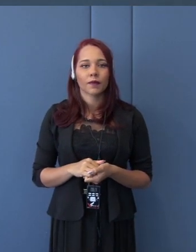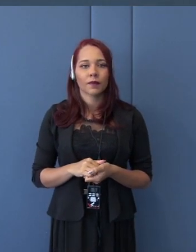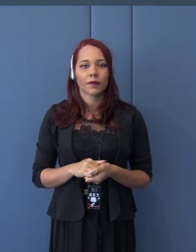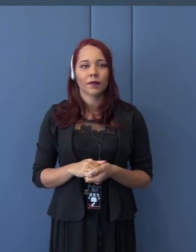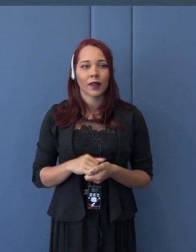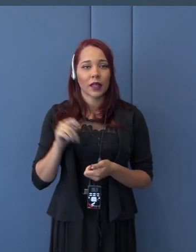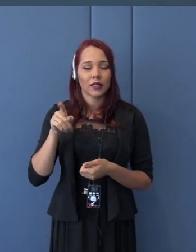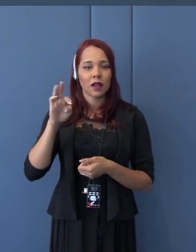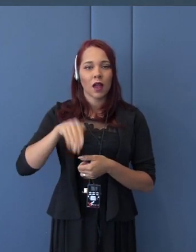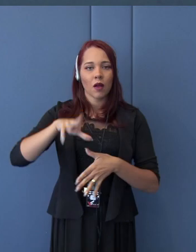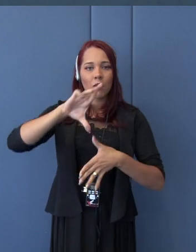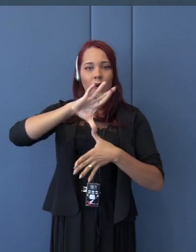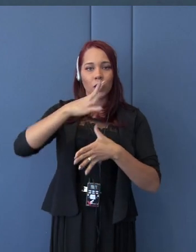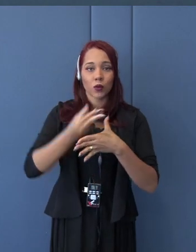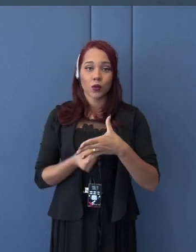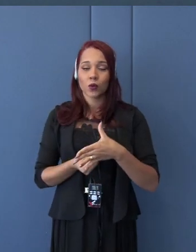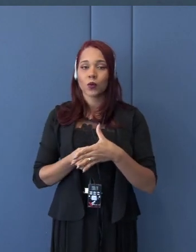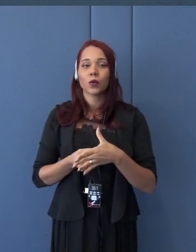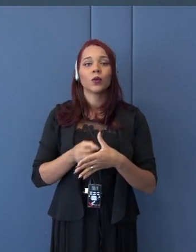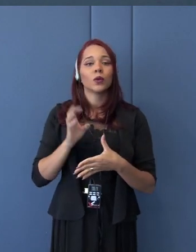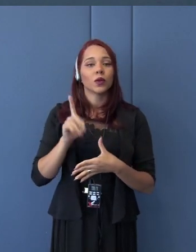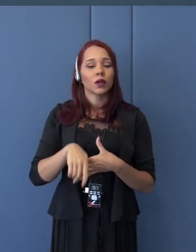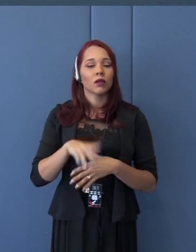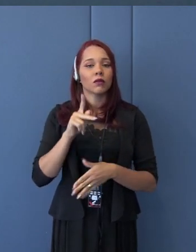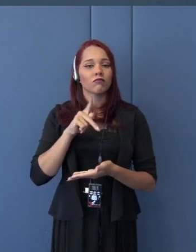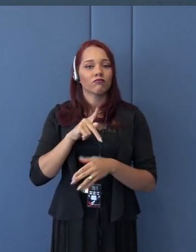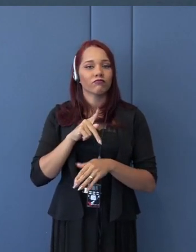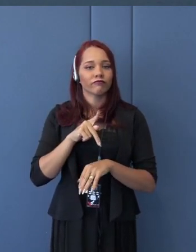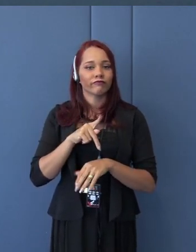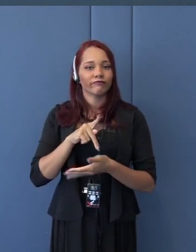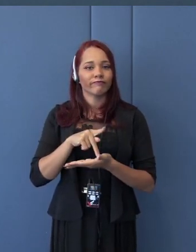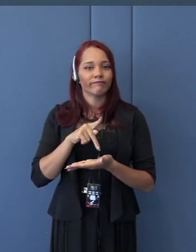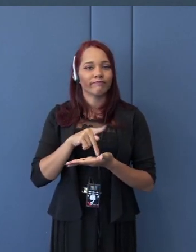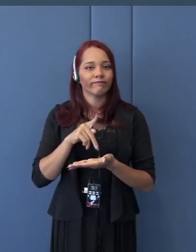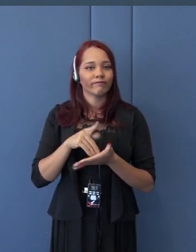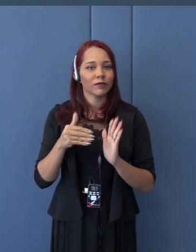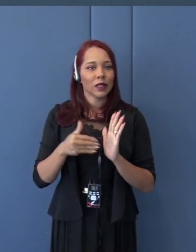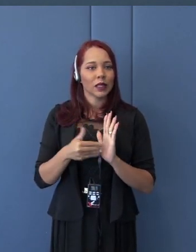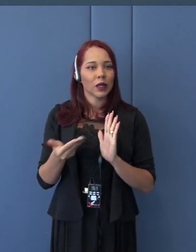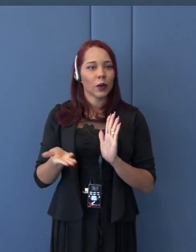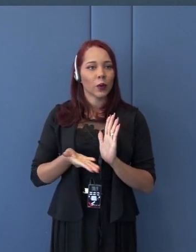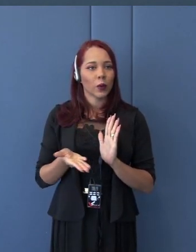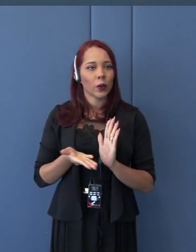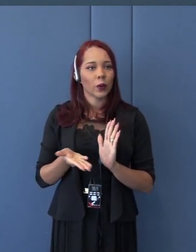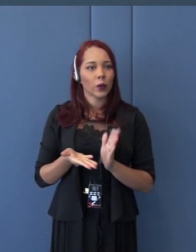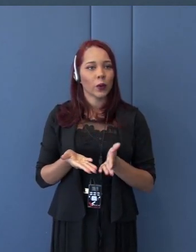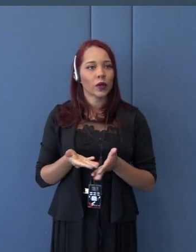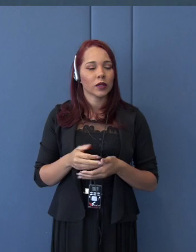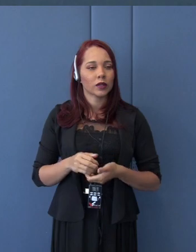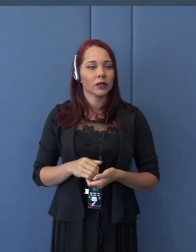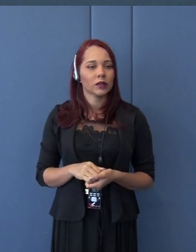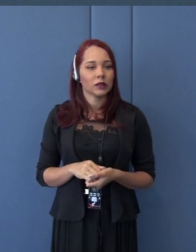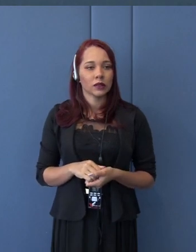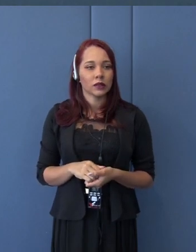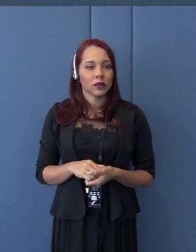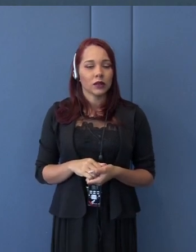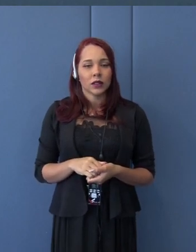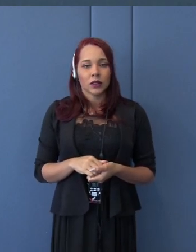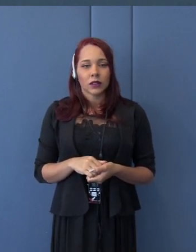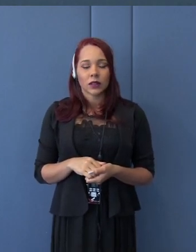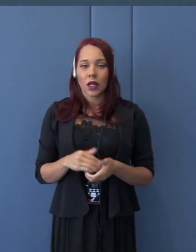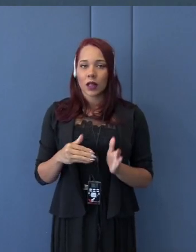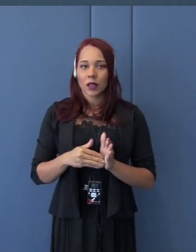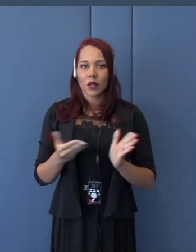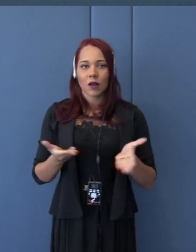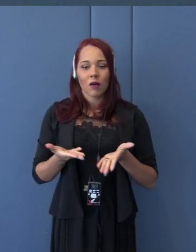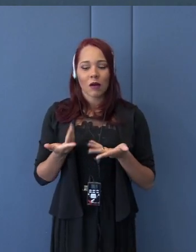is really, so far, nothing really took place. And this is the area